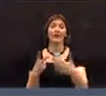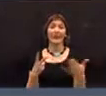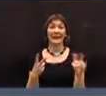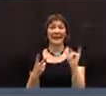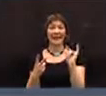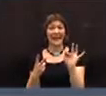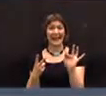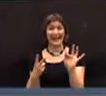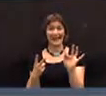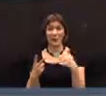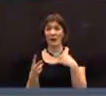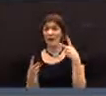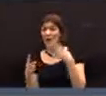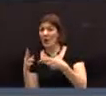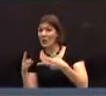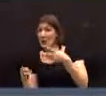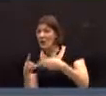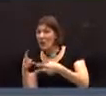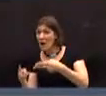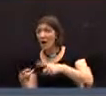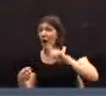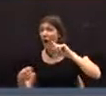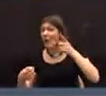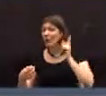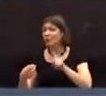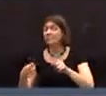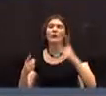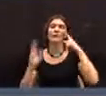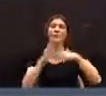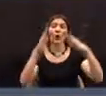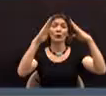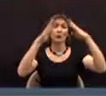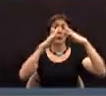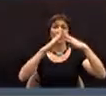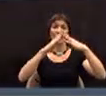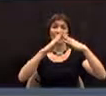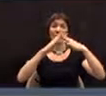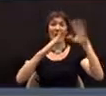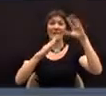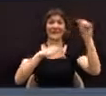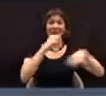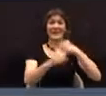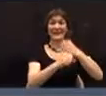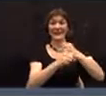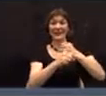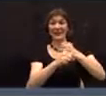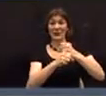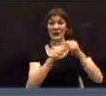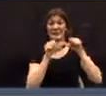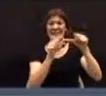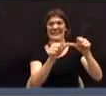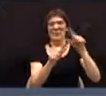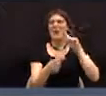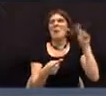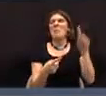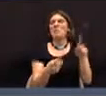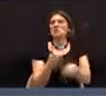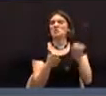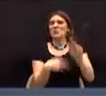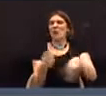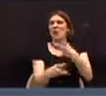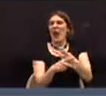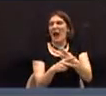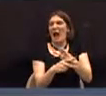when things get cut or reduced, like if you reduce your roofing from a 50-year life expectancy to 30-year life expectancy, that means you're gonna be